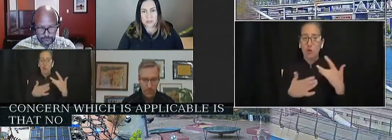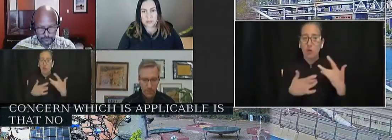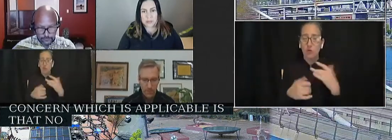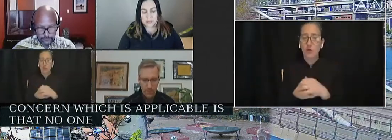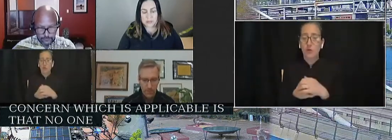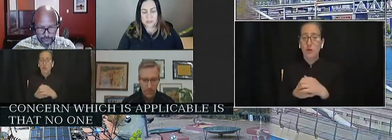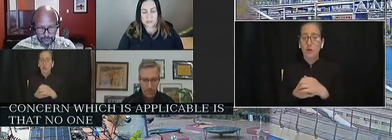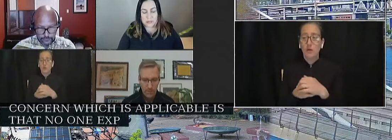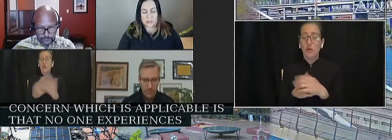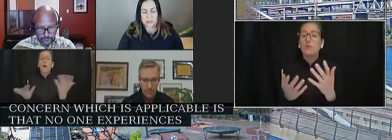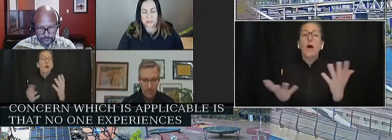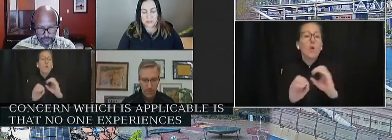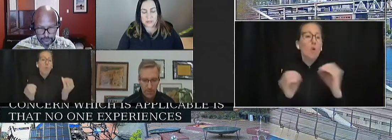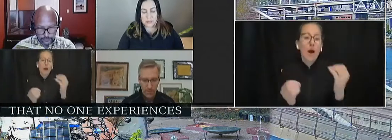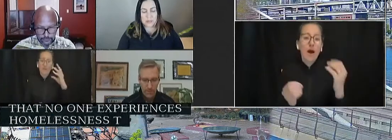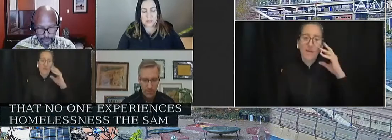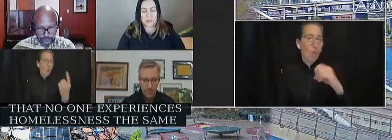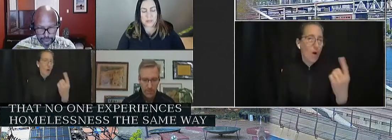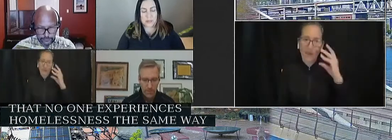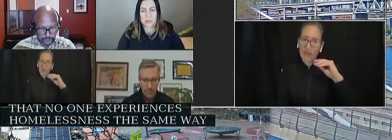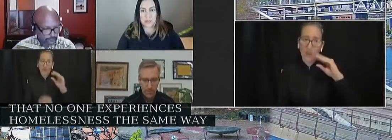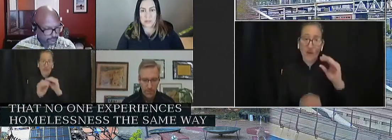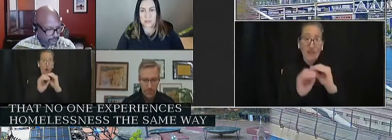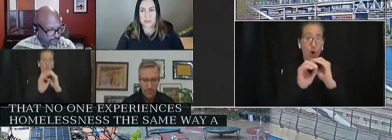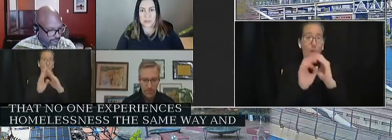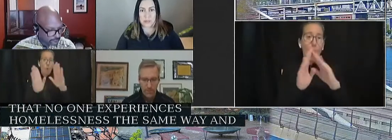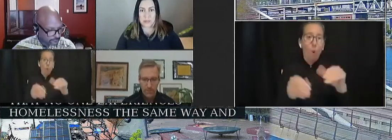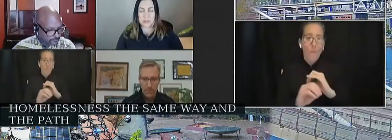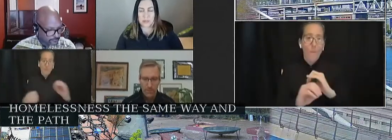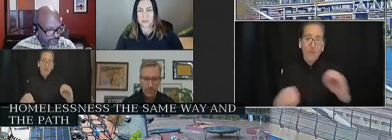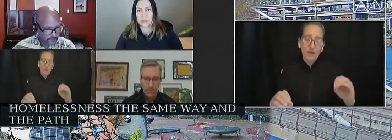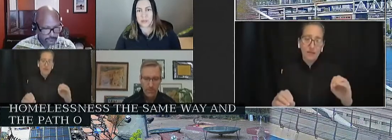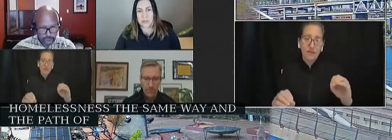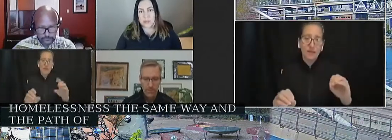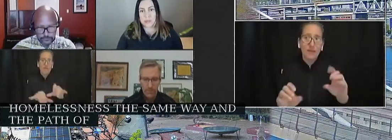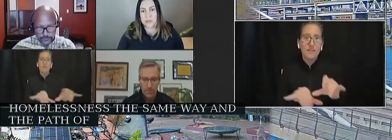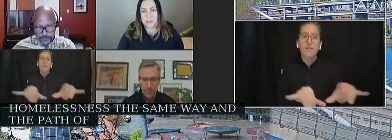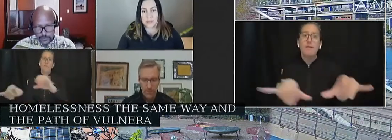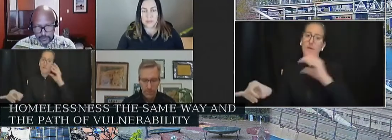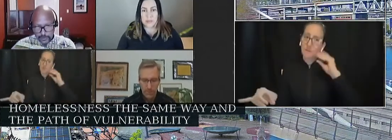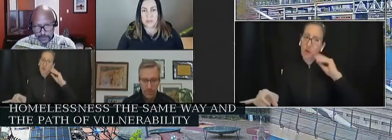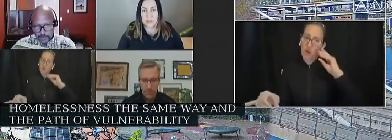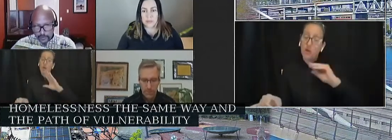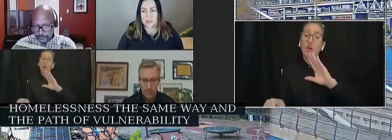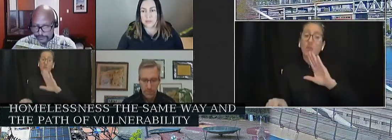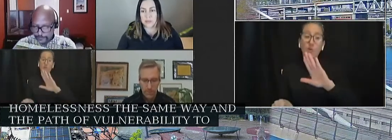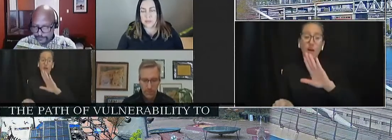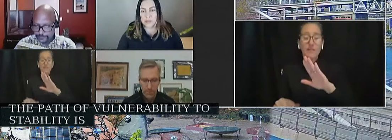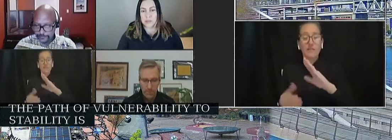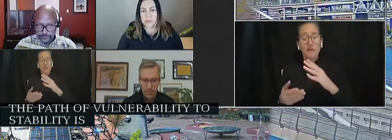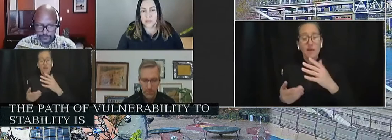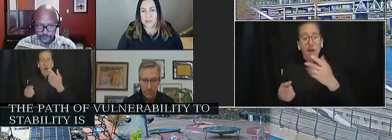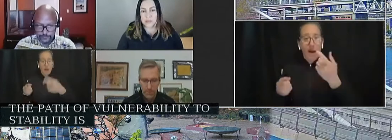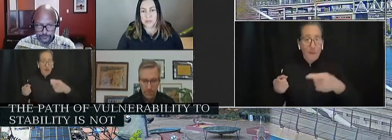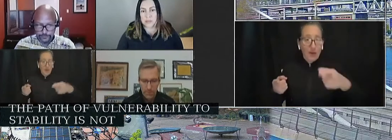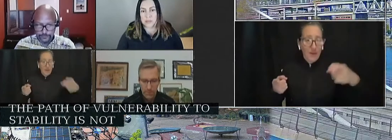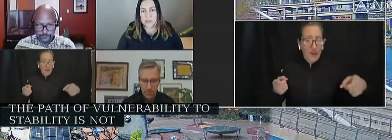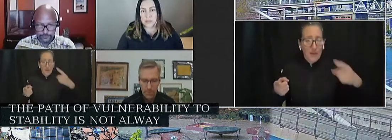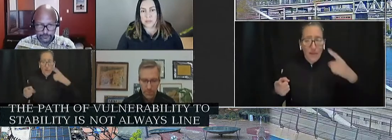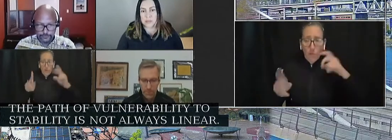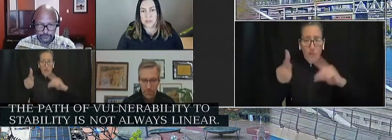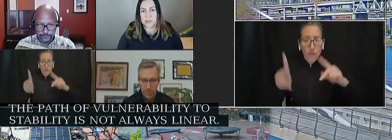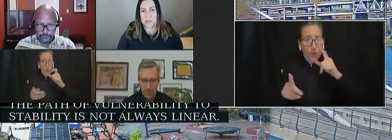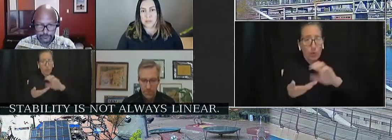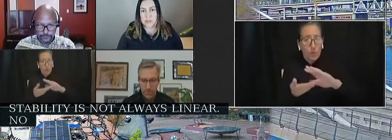the same way, and the path from vulnerability to stability is not always linear. No one experiences